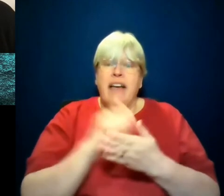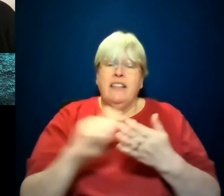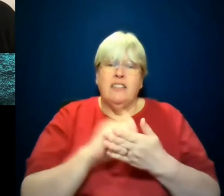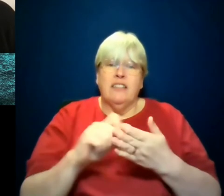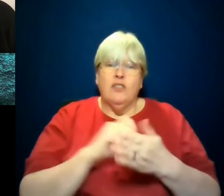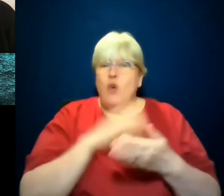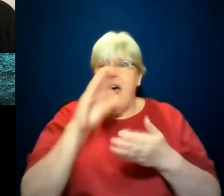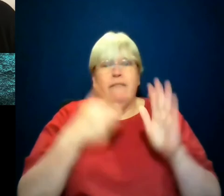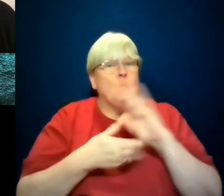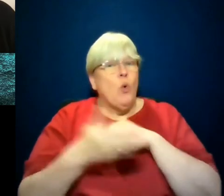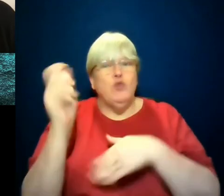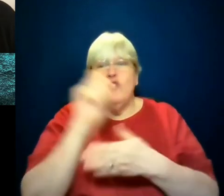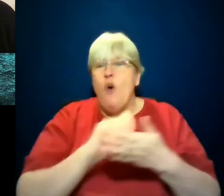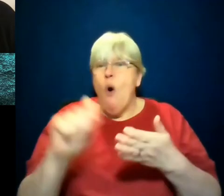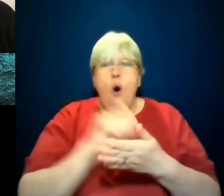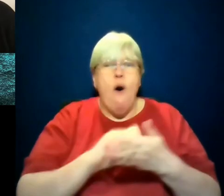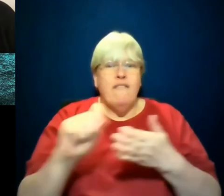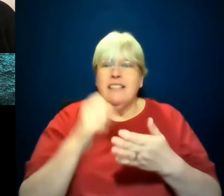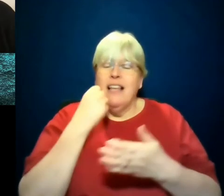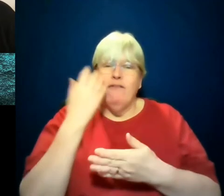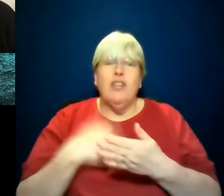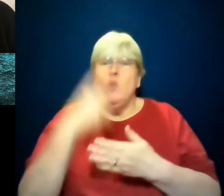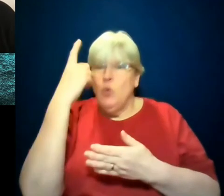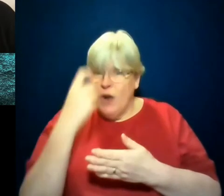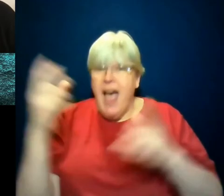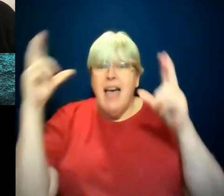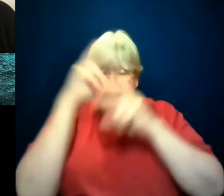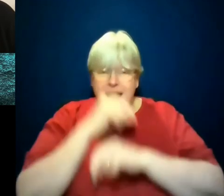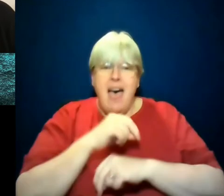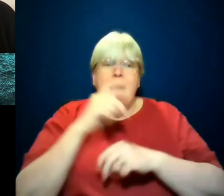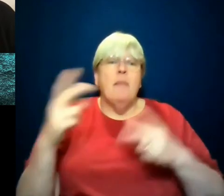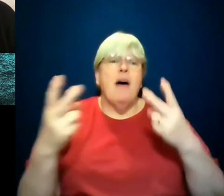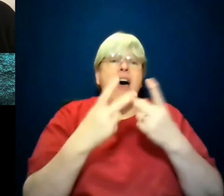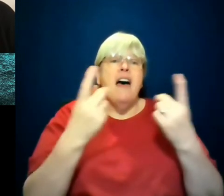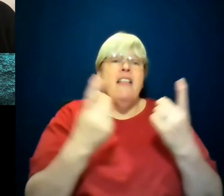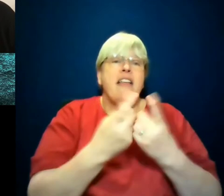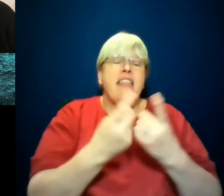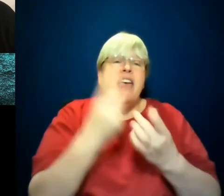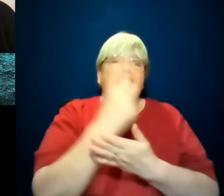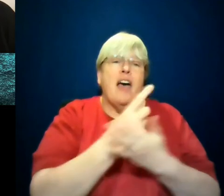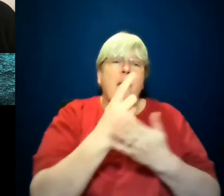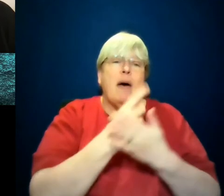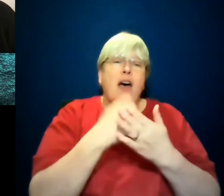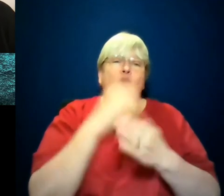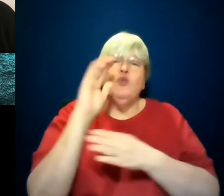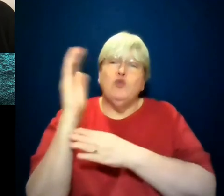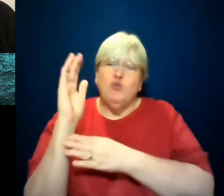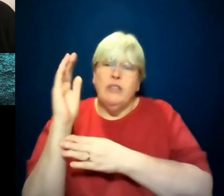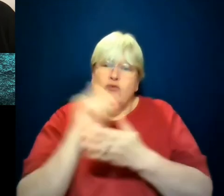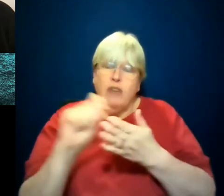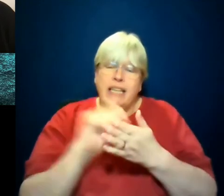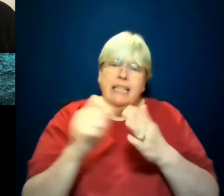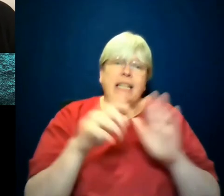the office every day. You can have a nap. But that, there is this other thing about the difference between screenwriting and novel writing.